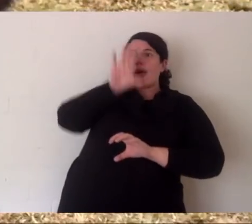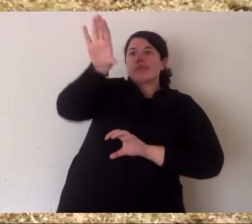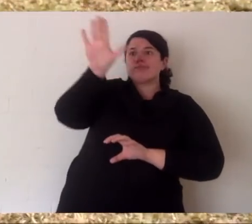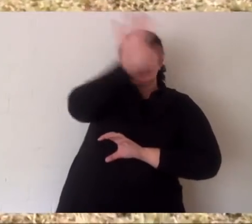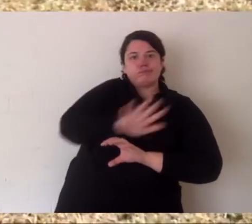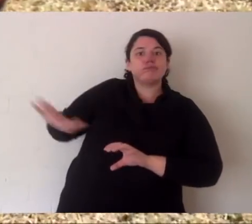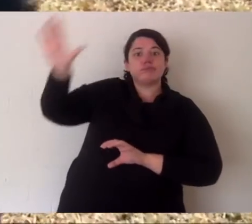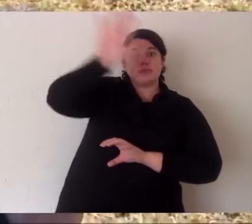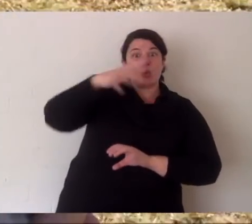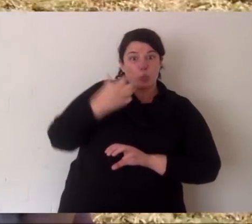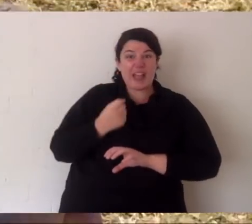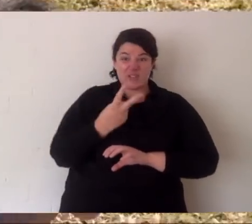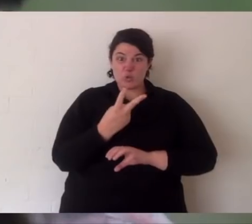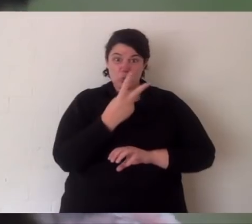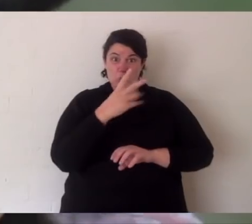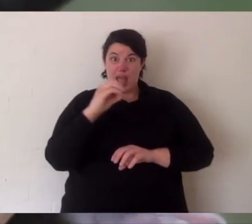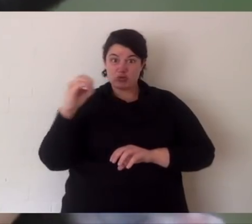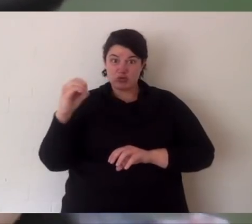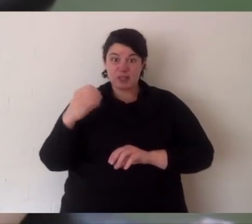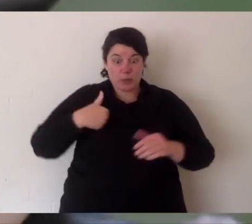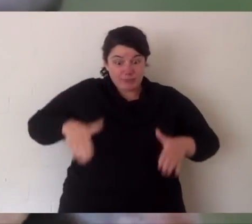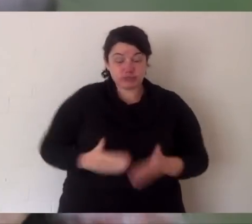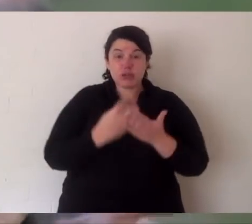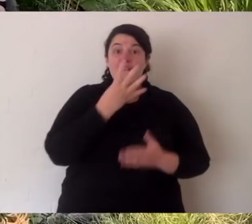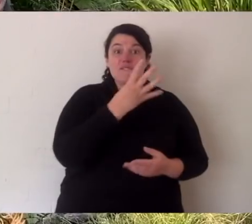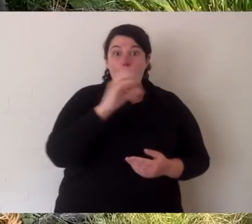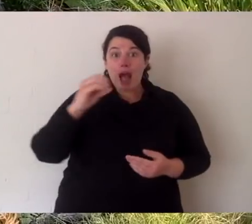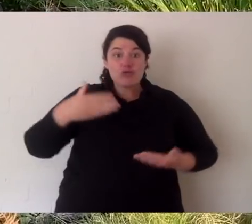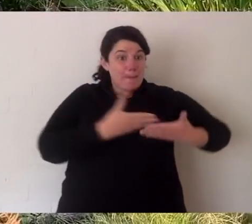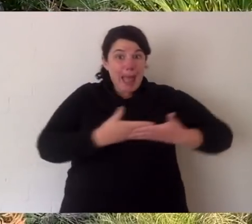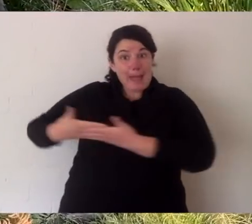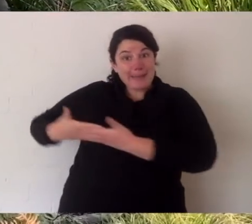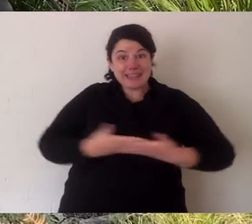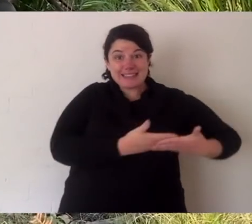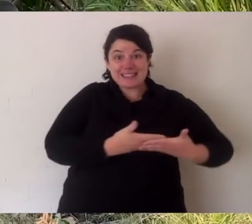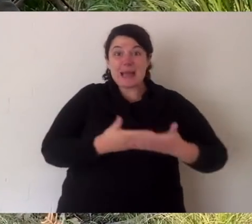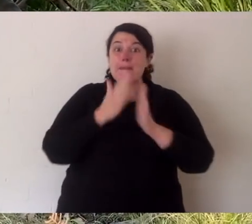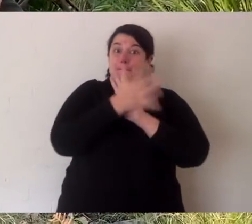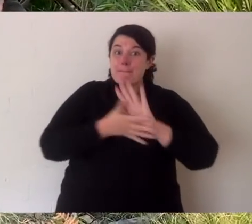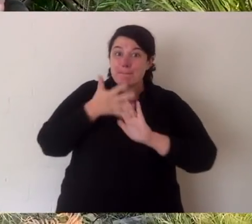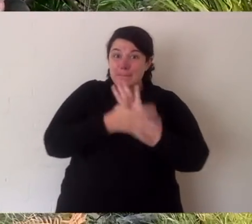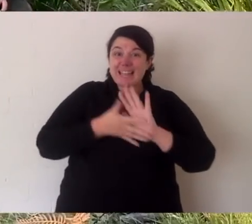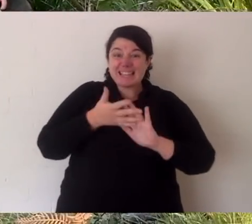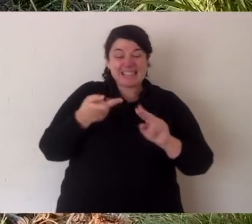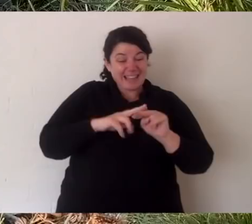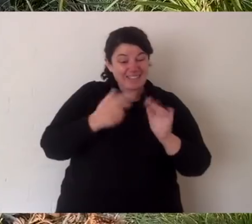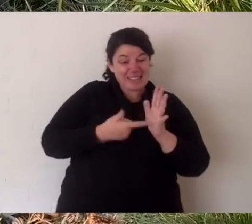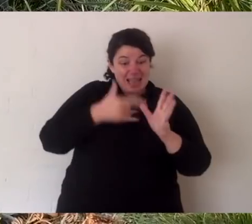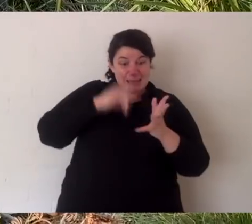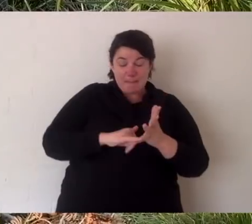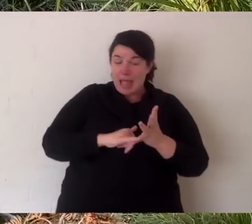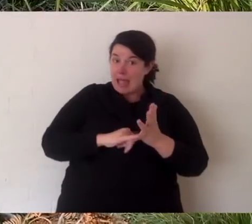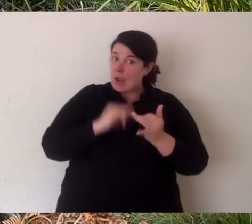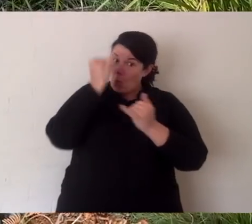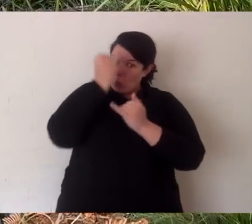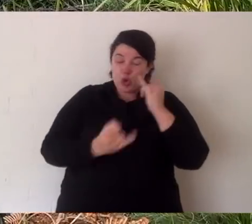on mainland Australia. They don't have the disease. We've got about 200. We've bred 400 joeys and our role